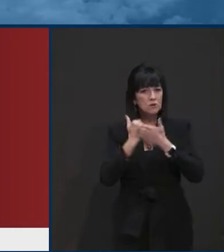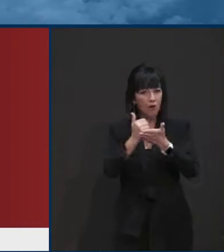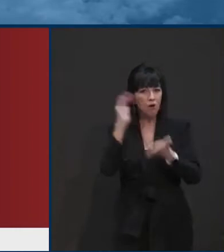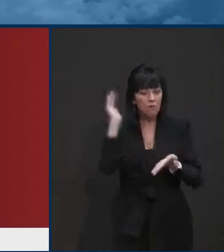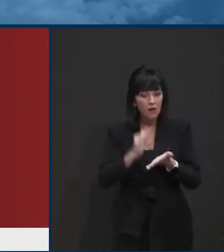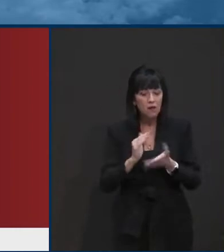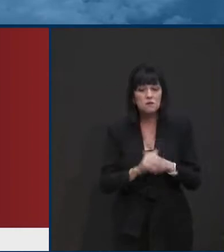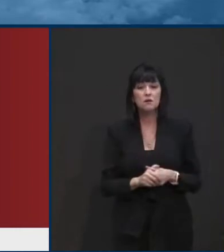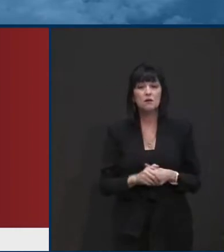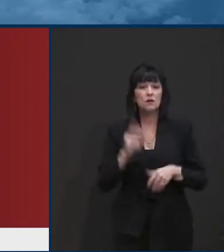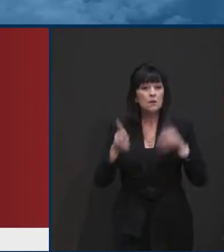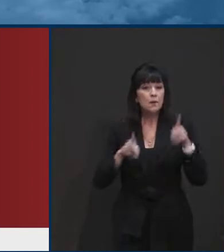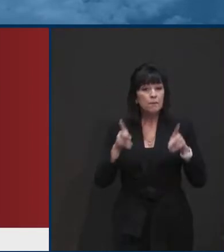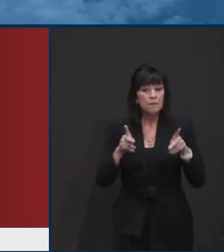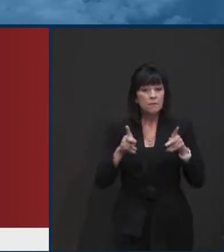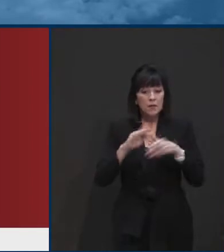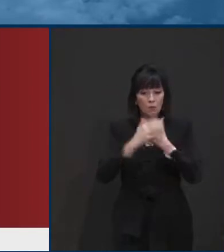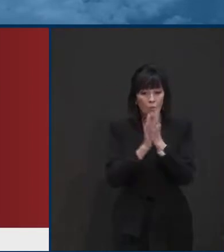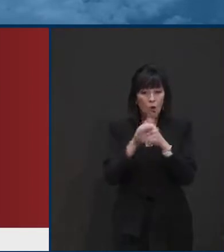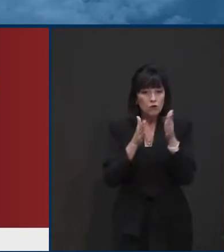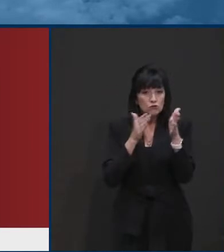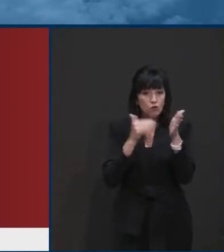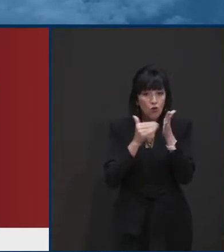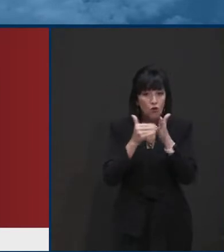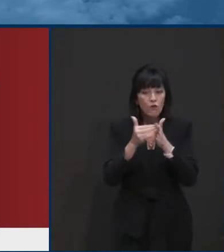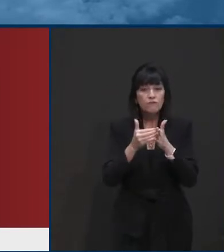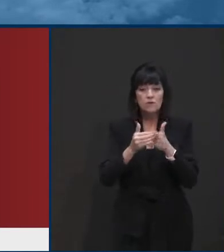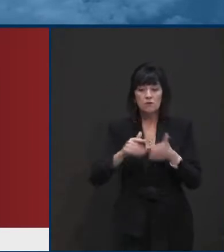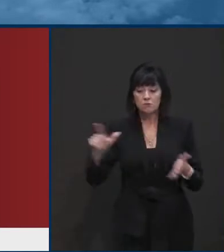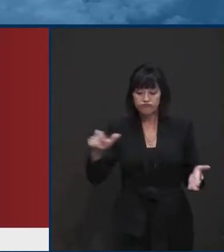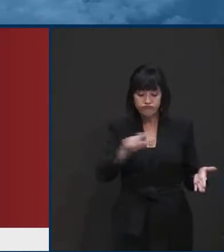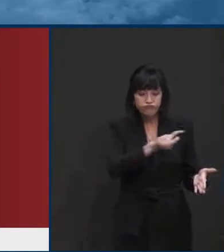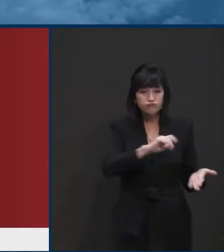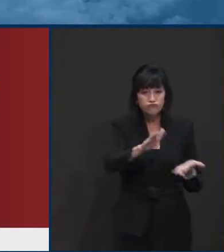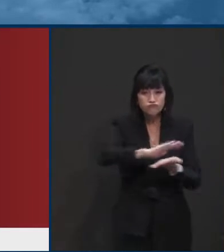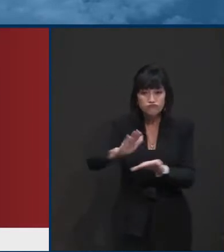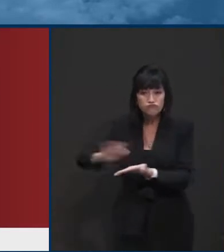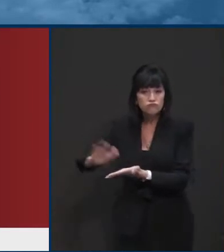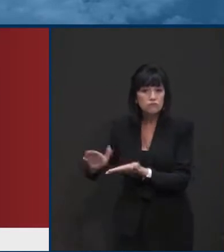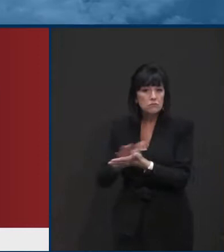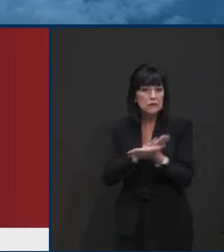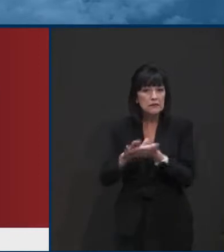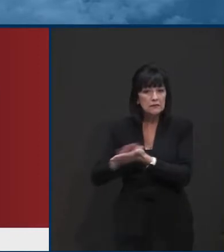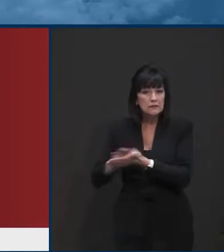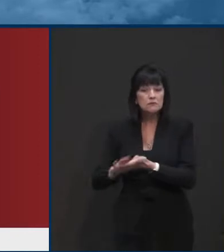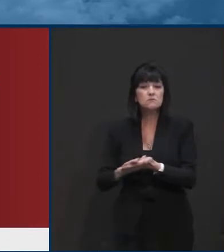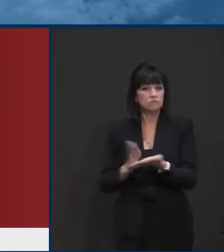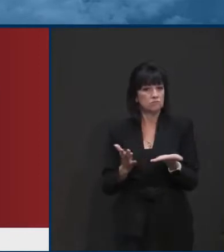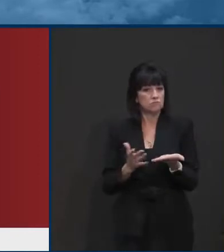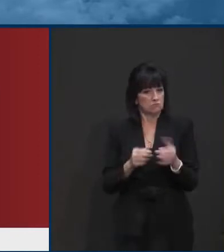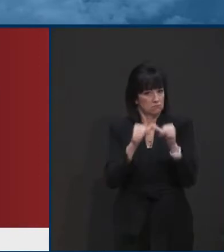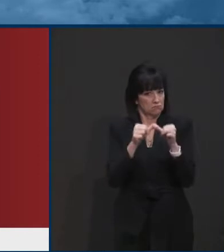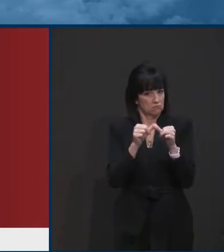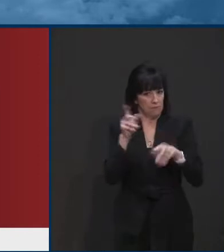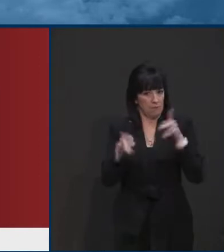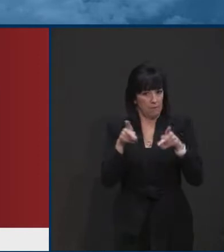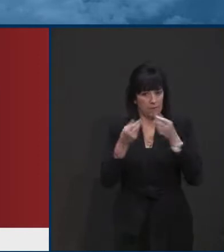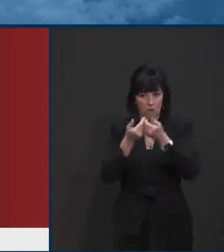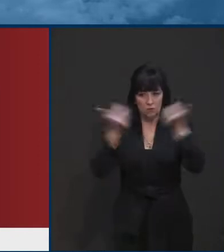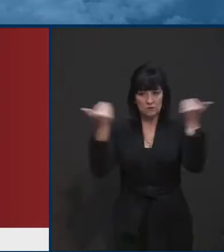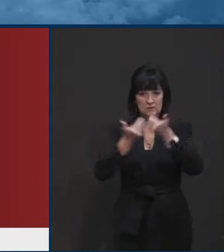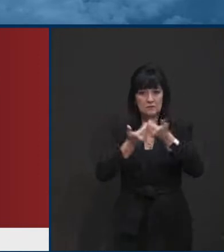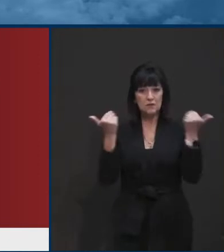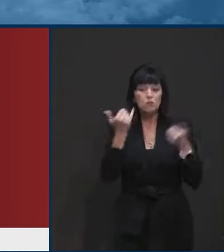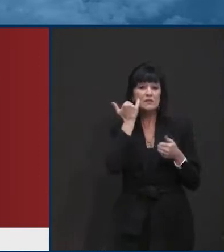surfaces works as well. We also know that keeping people separate from one another that are shedding the